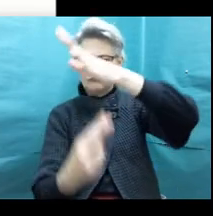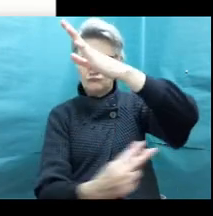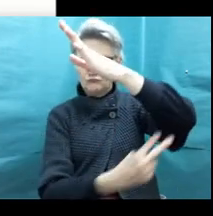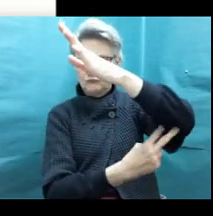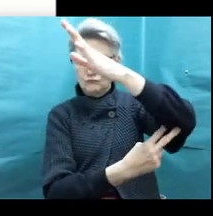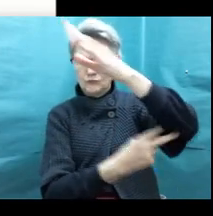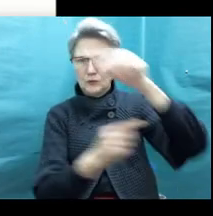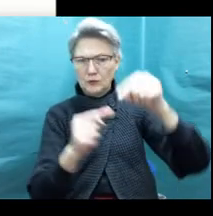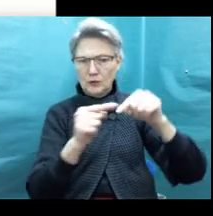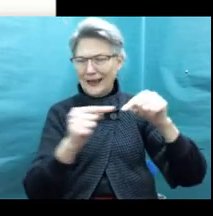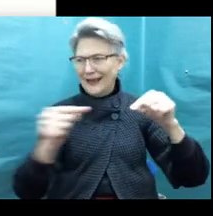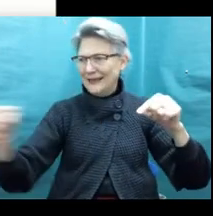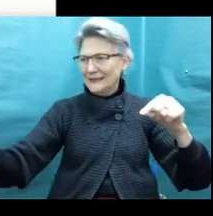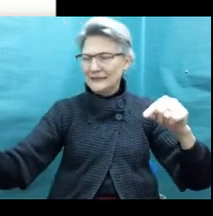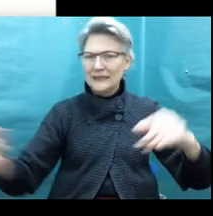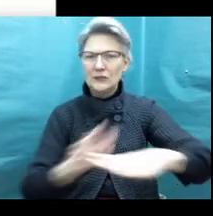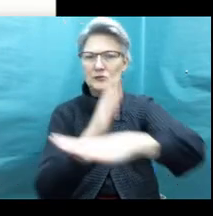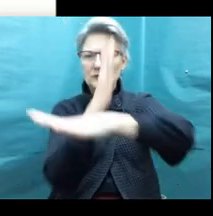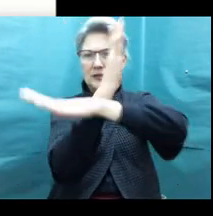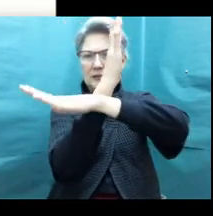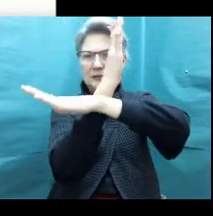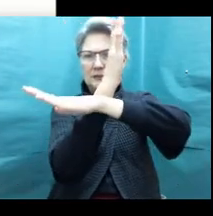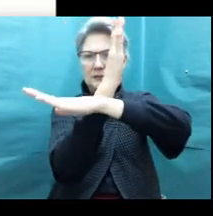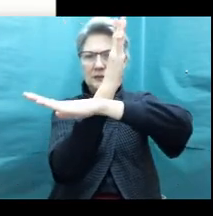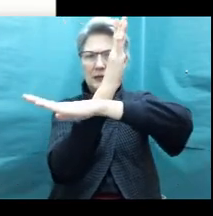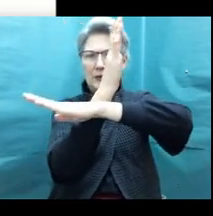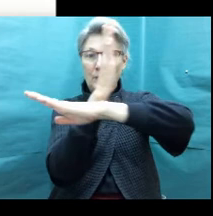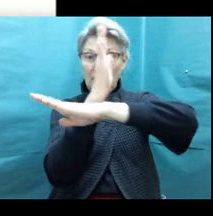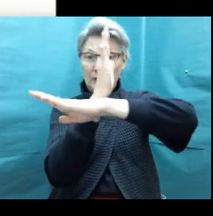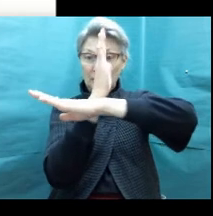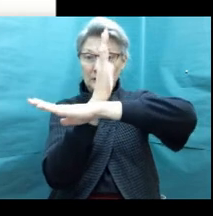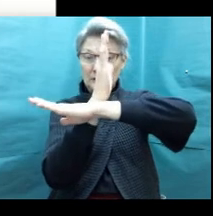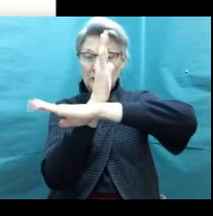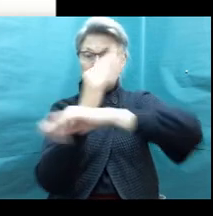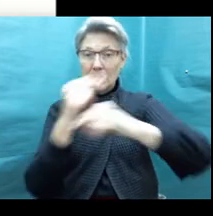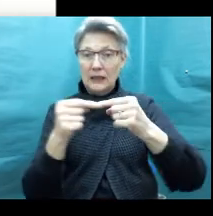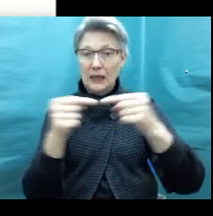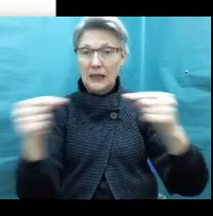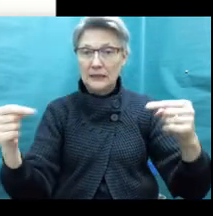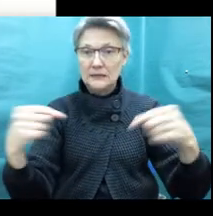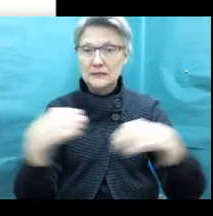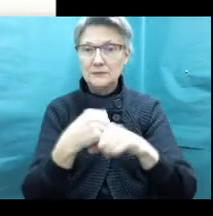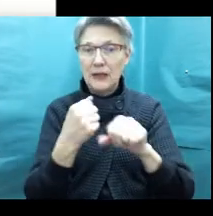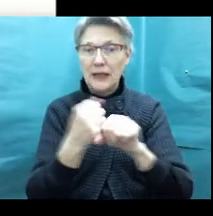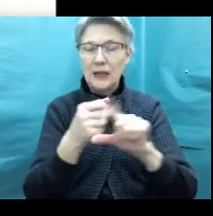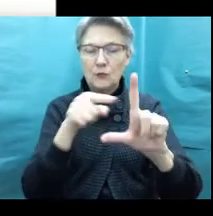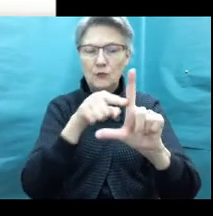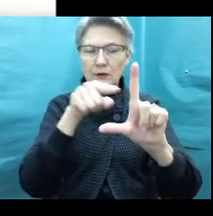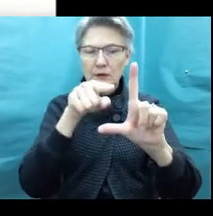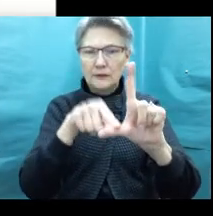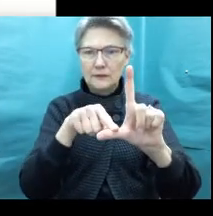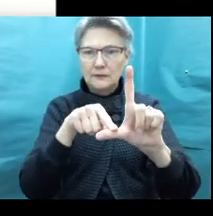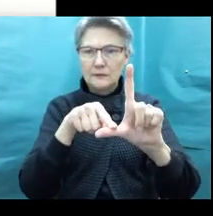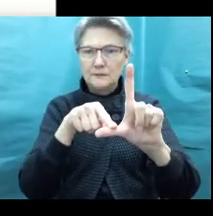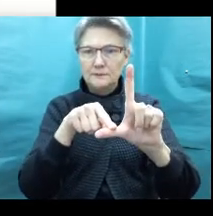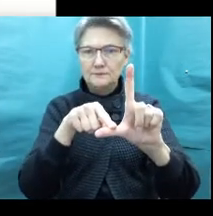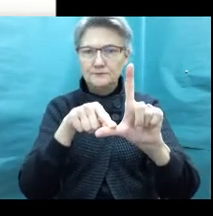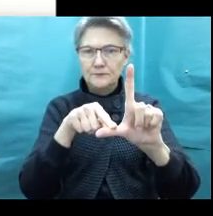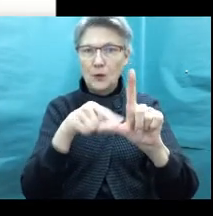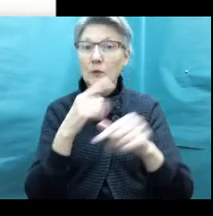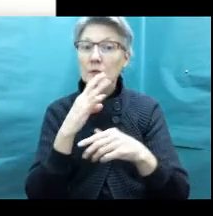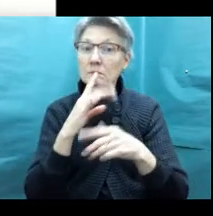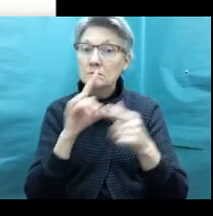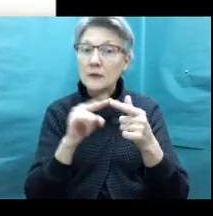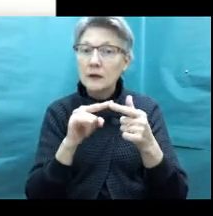that the lines crossed or intersected and that those intersecting lines formed four right angles. So we're going to